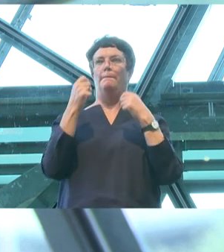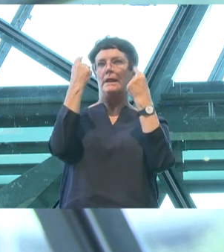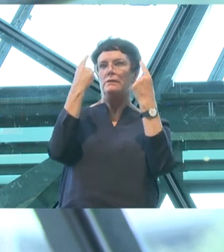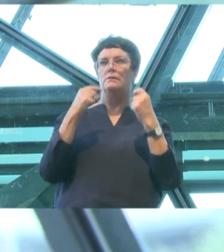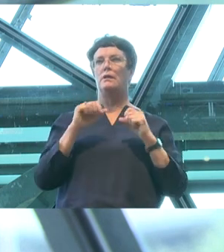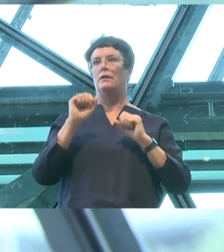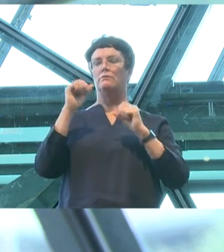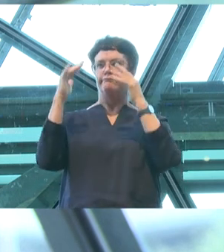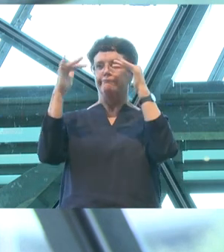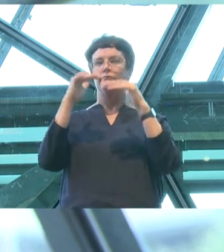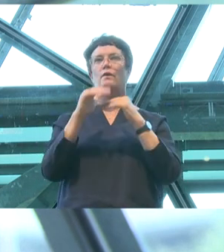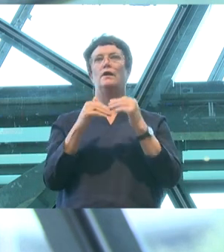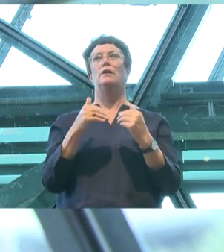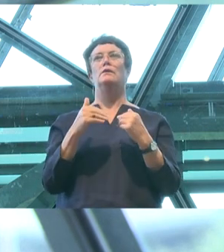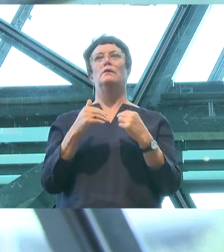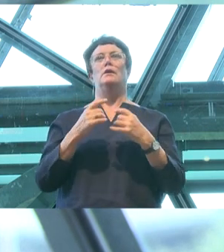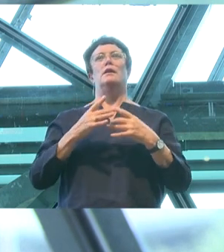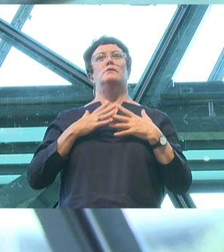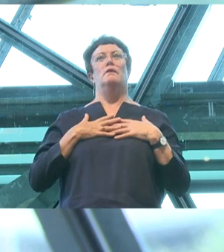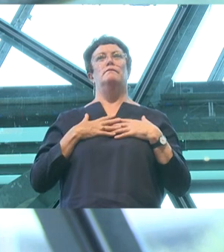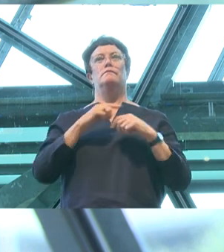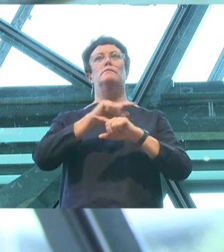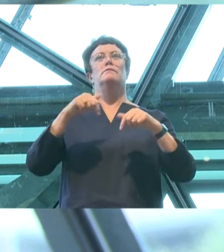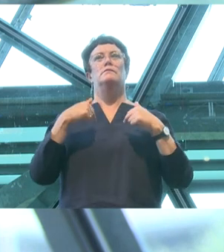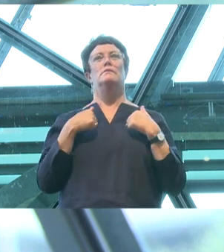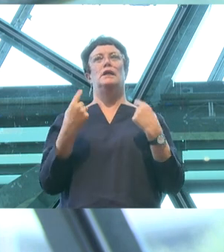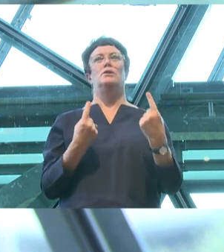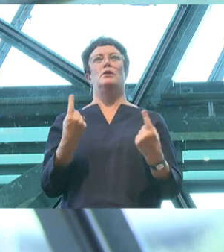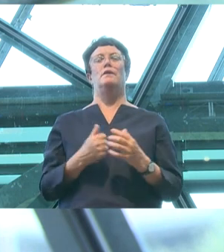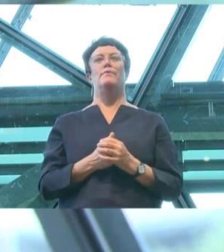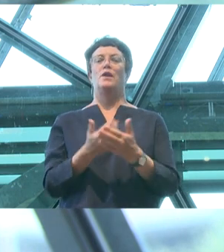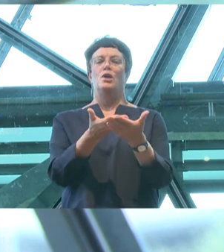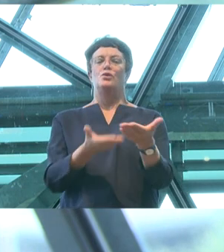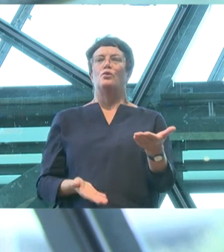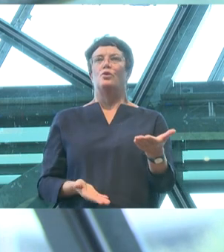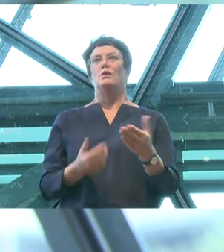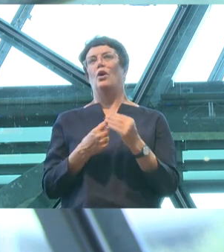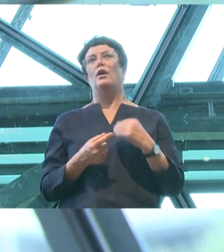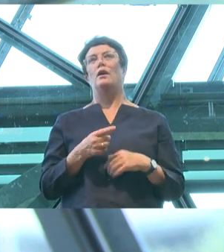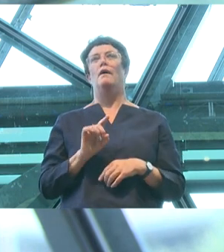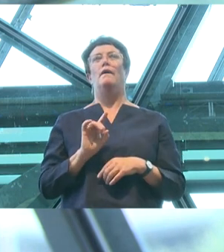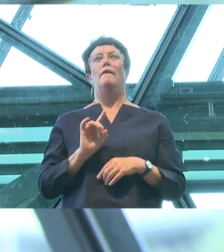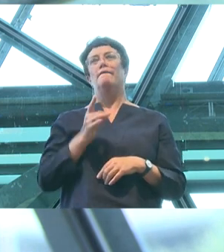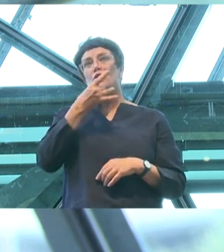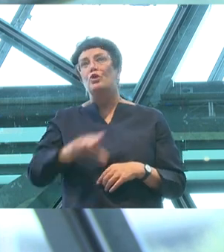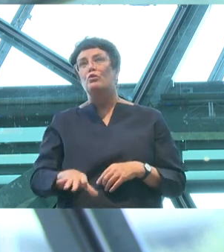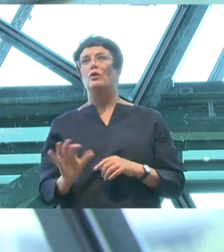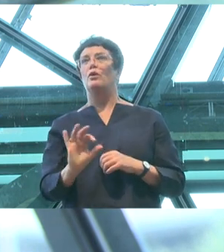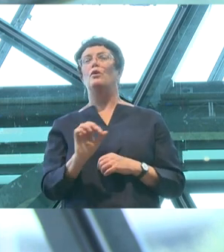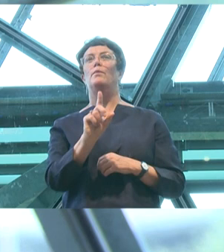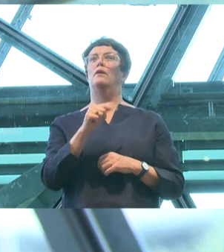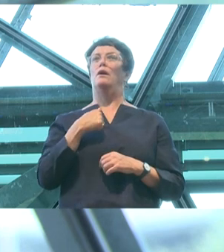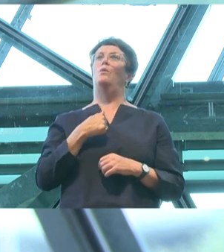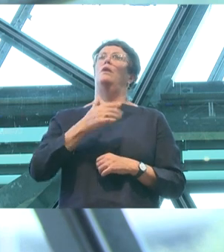and of ourselves. Now stories obviously aren't just for kids. However, I do want to spend today